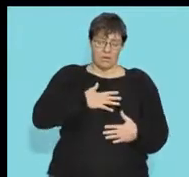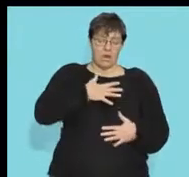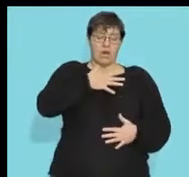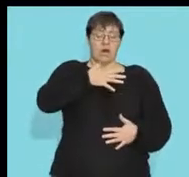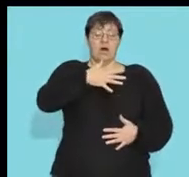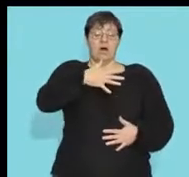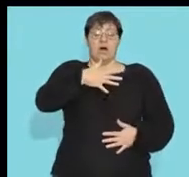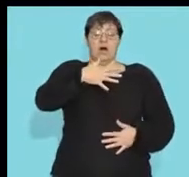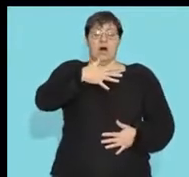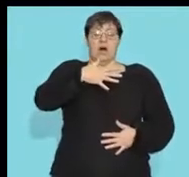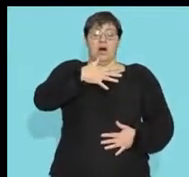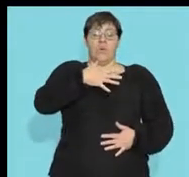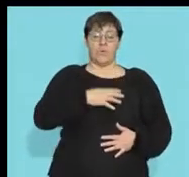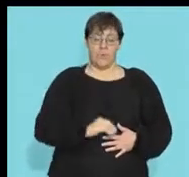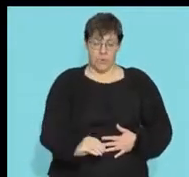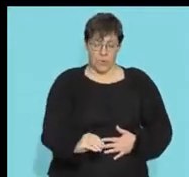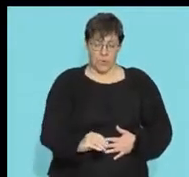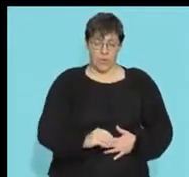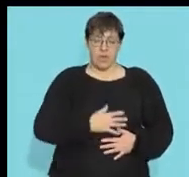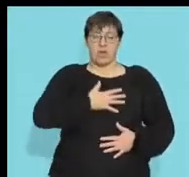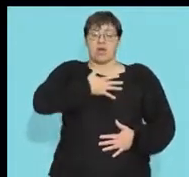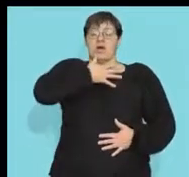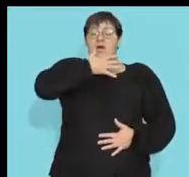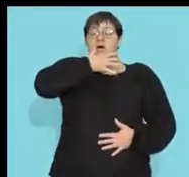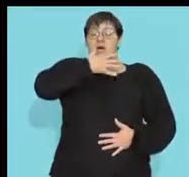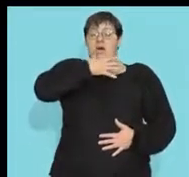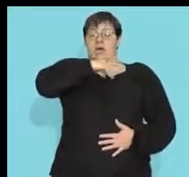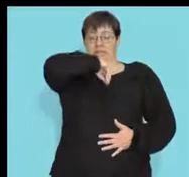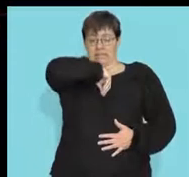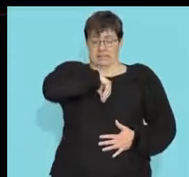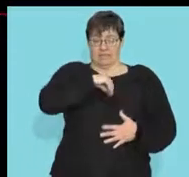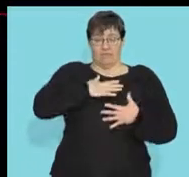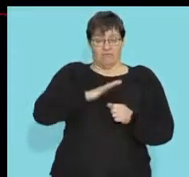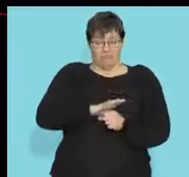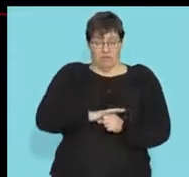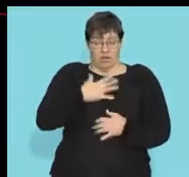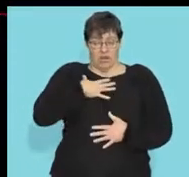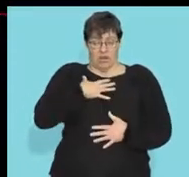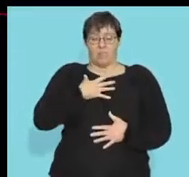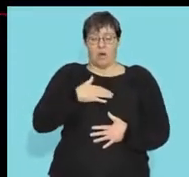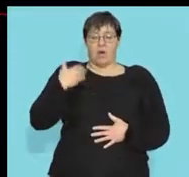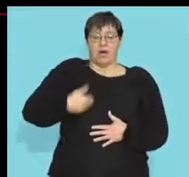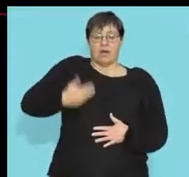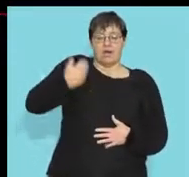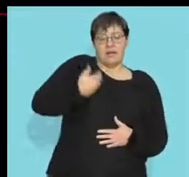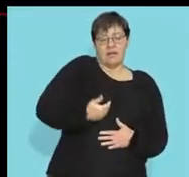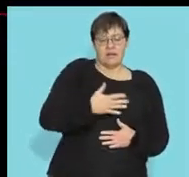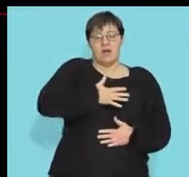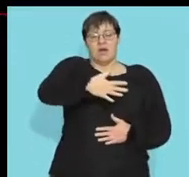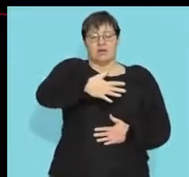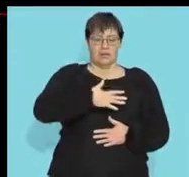big breath sorry let go there deeper and you must breathe in more often